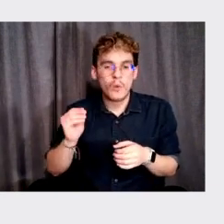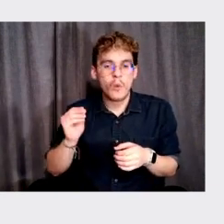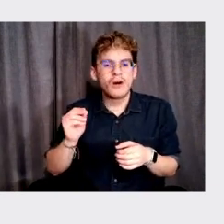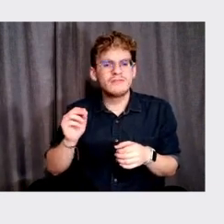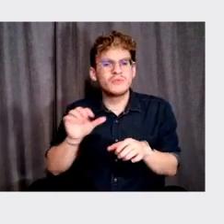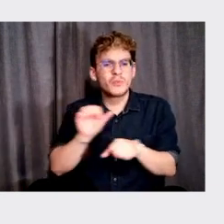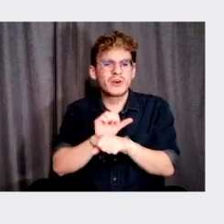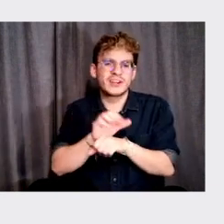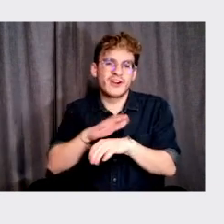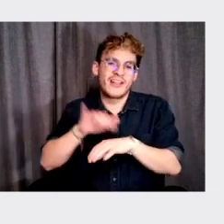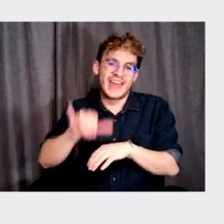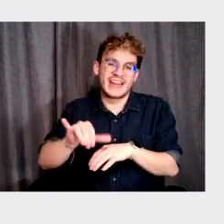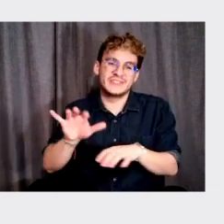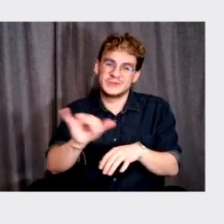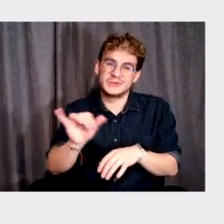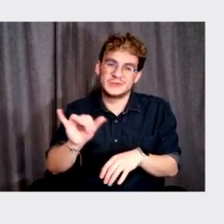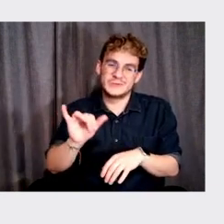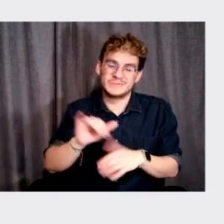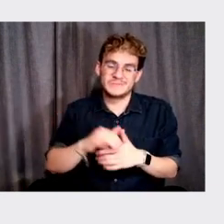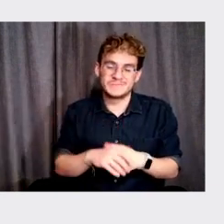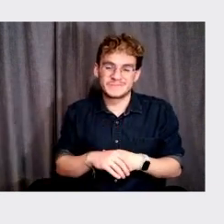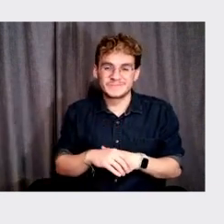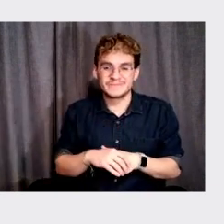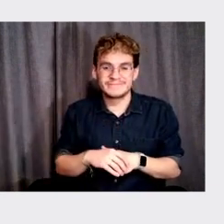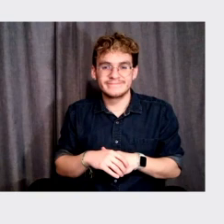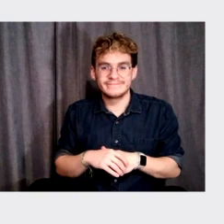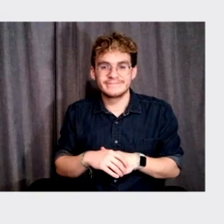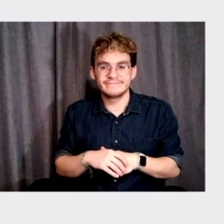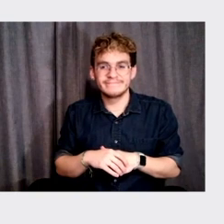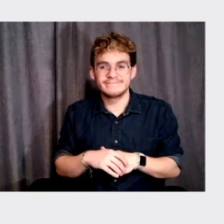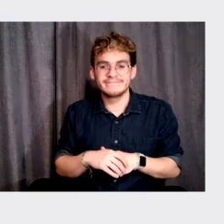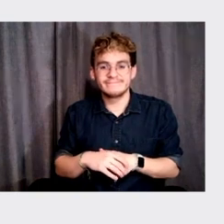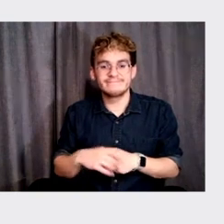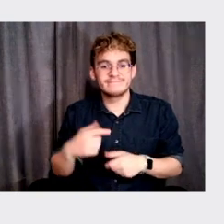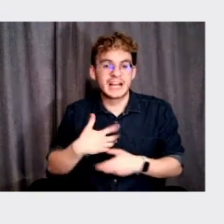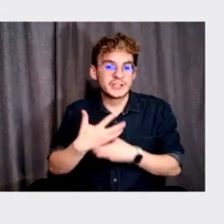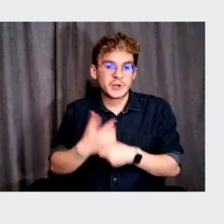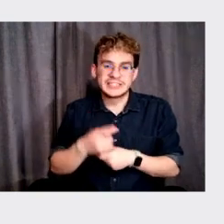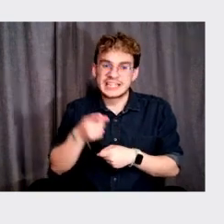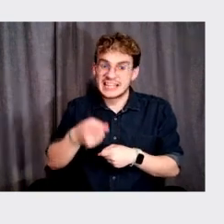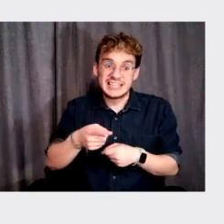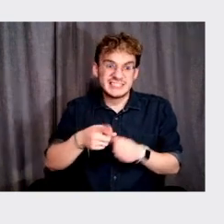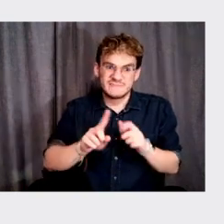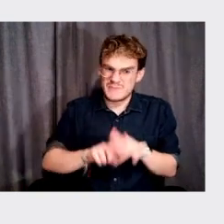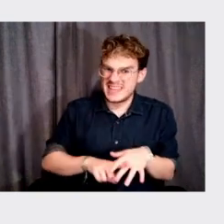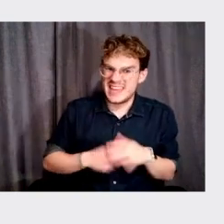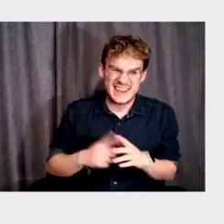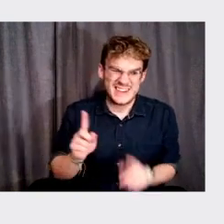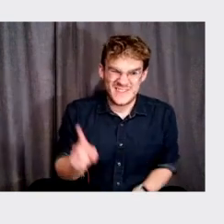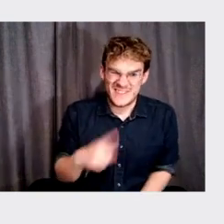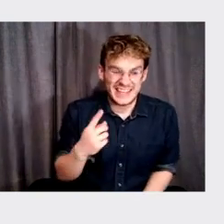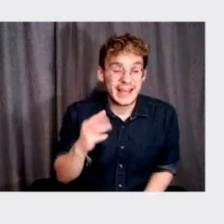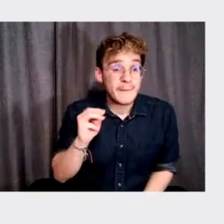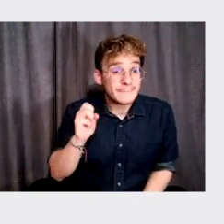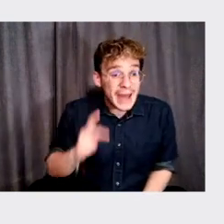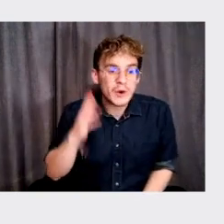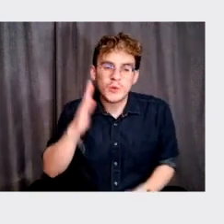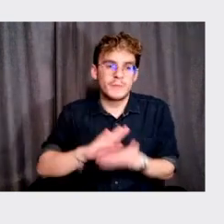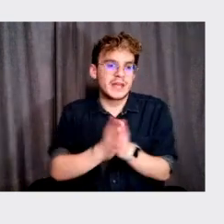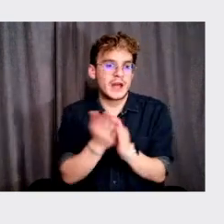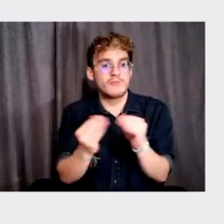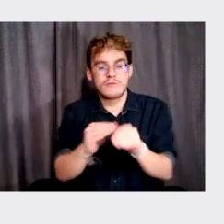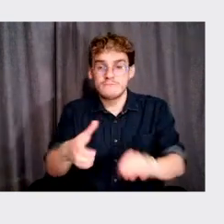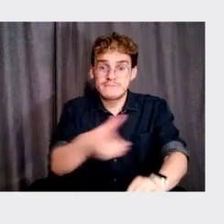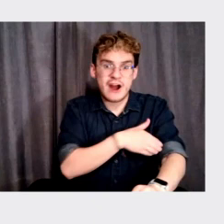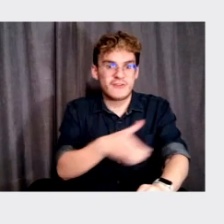they've been doing a lot of work on that, on that front. And then it shows that this is just the beginning that the map is going to become, uh, even more powerful